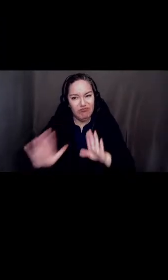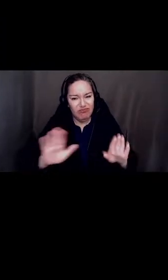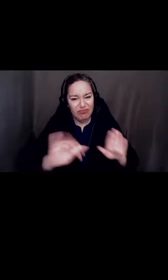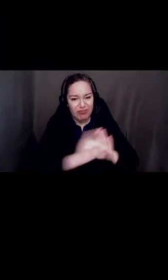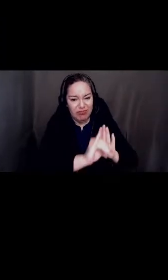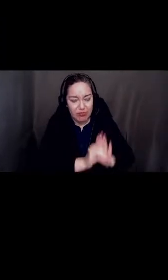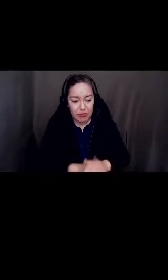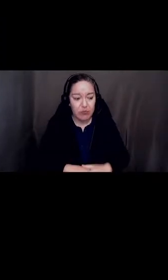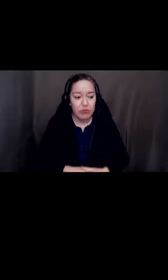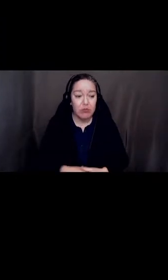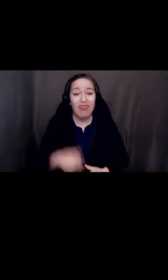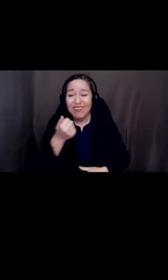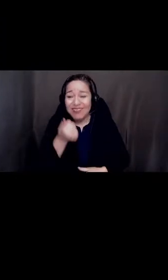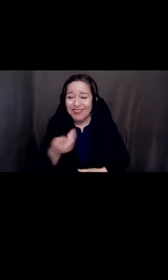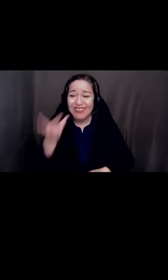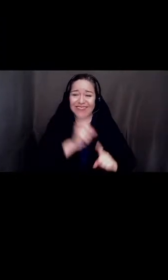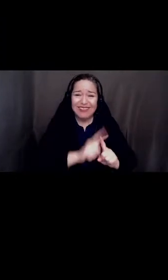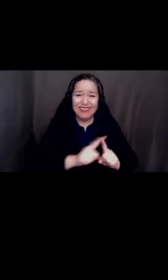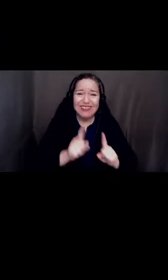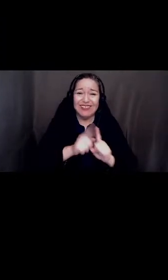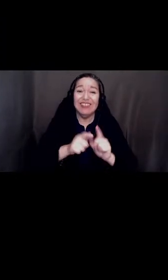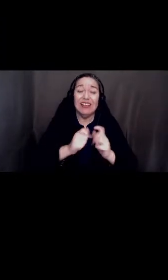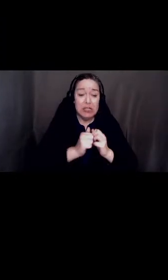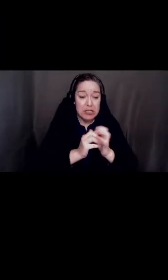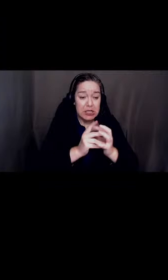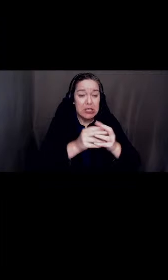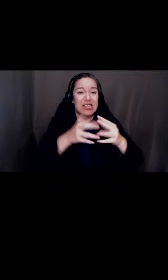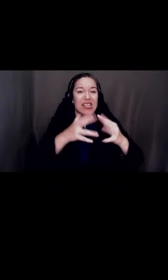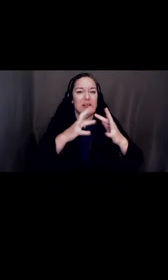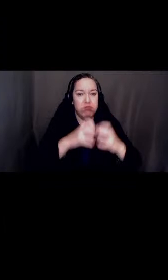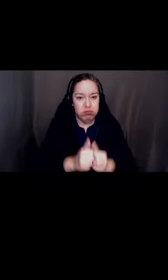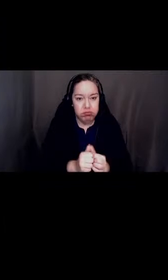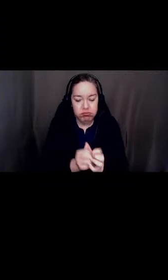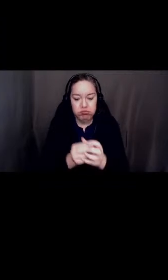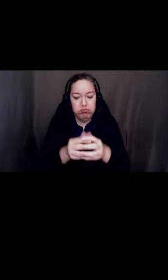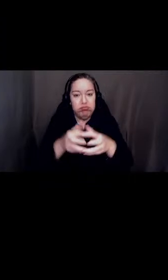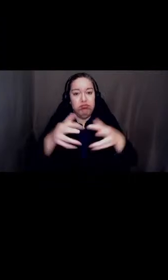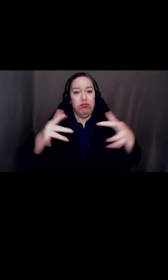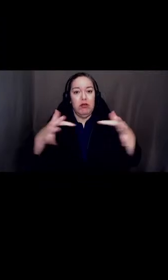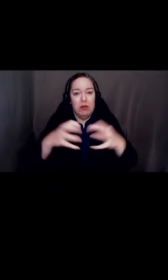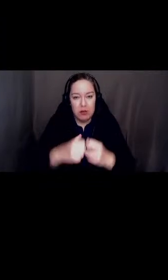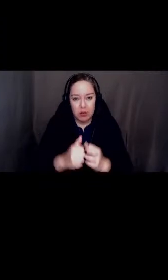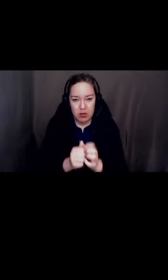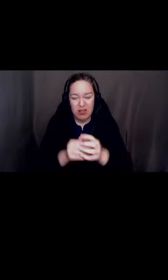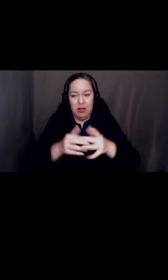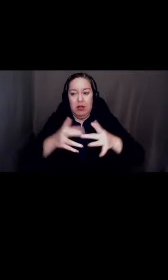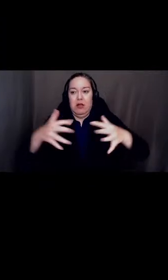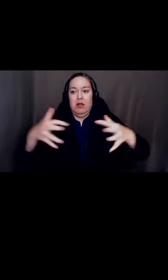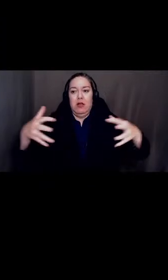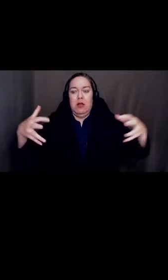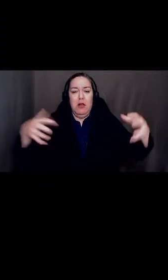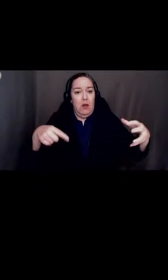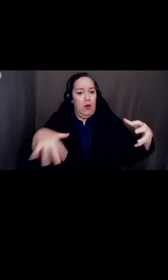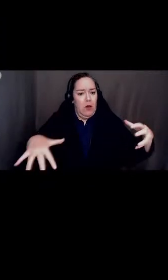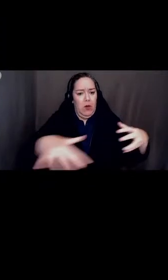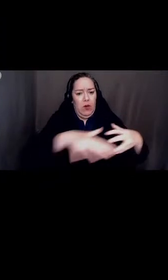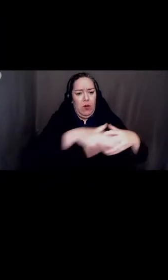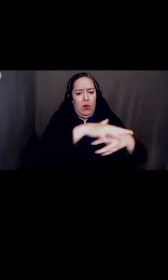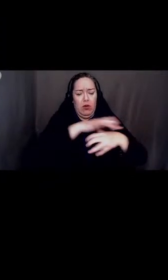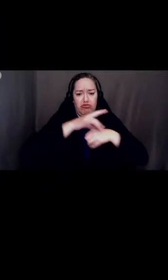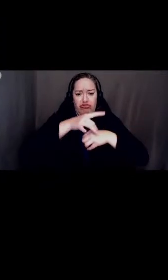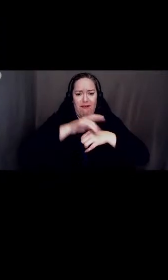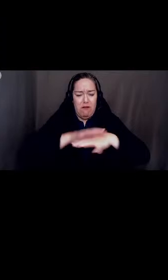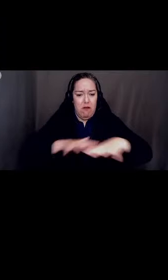growth, the CJUSD as a geographical area is more diverse by all measures of